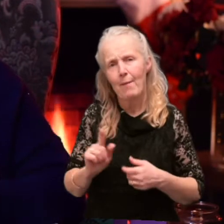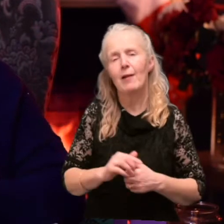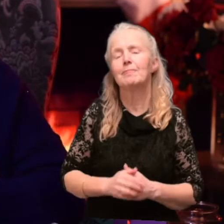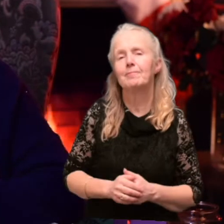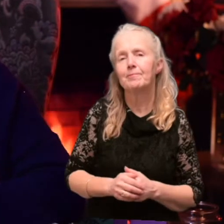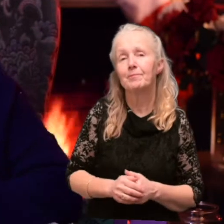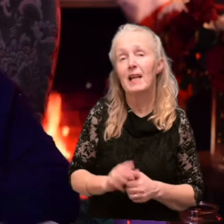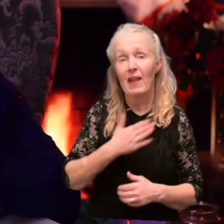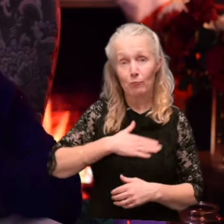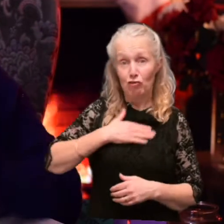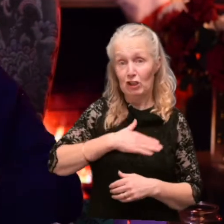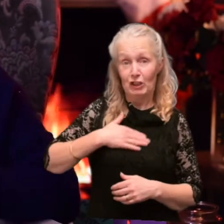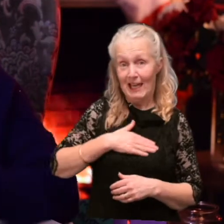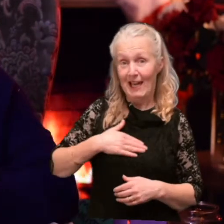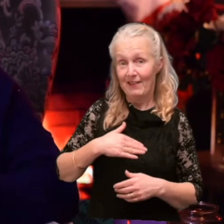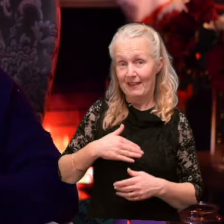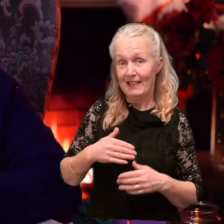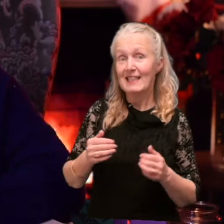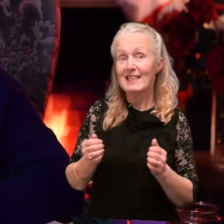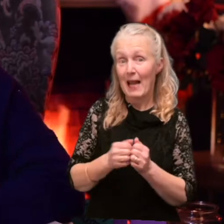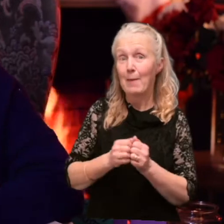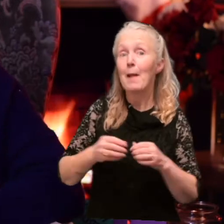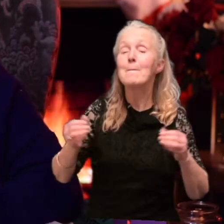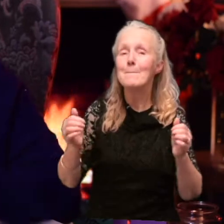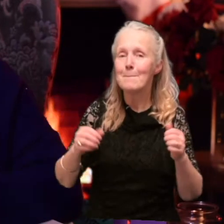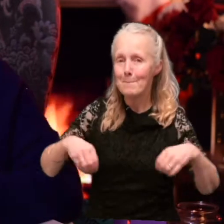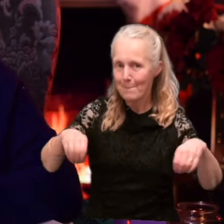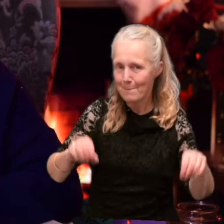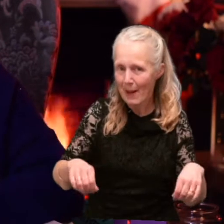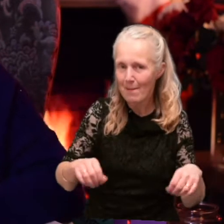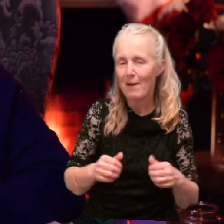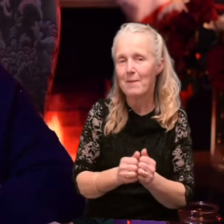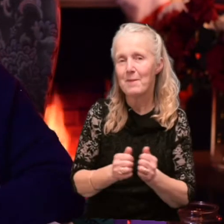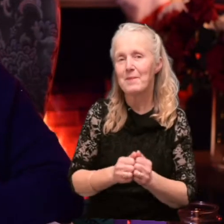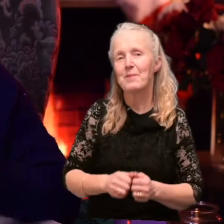appreciated the table paper and the hats.